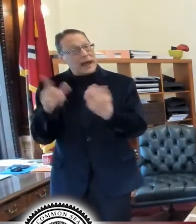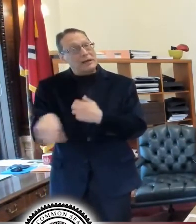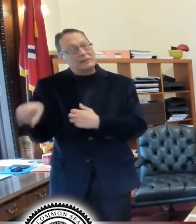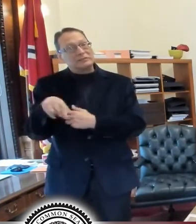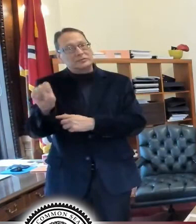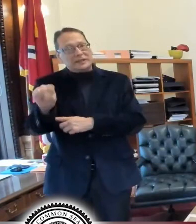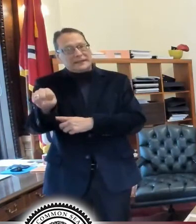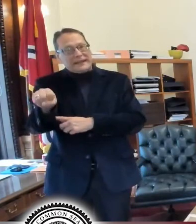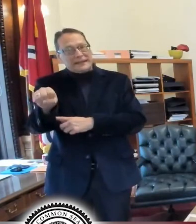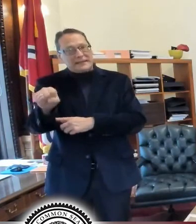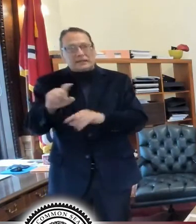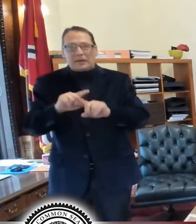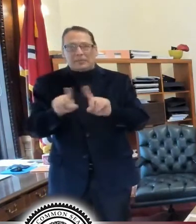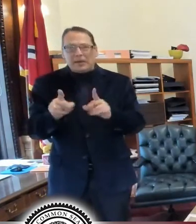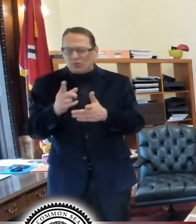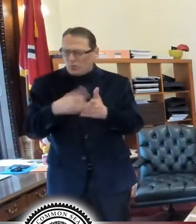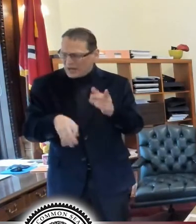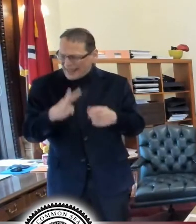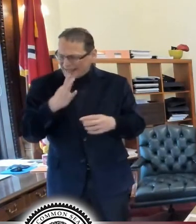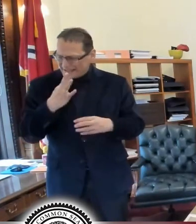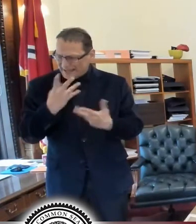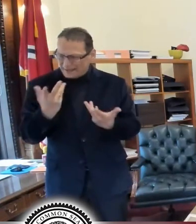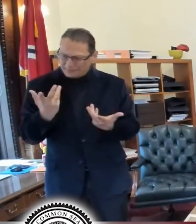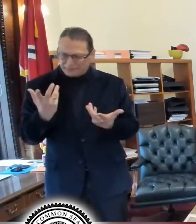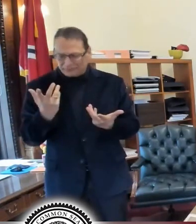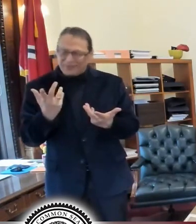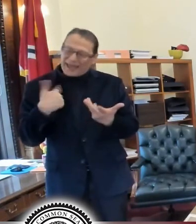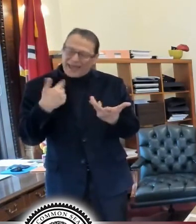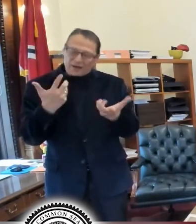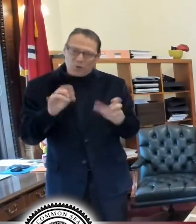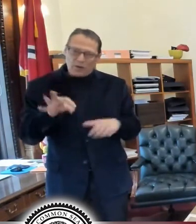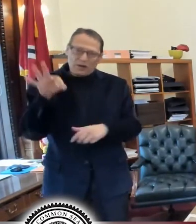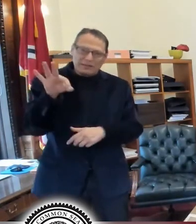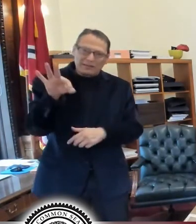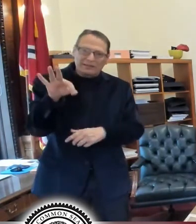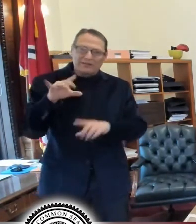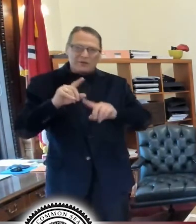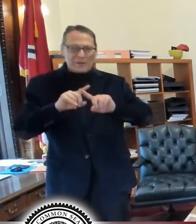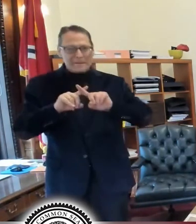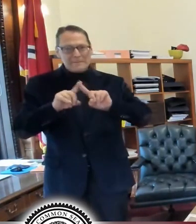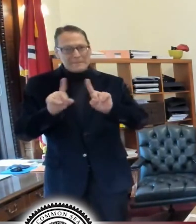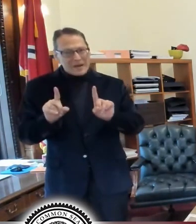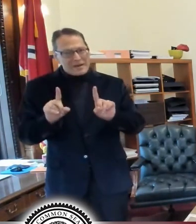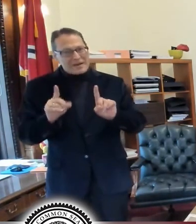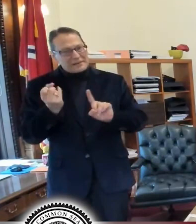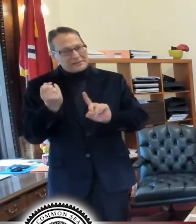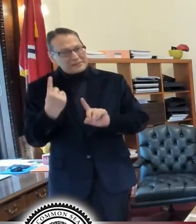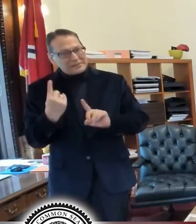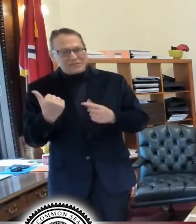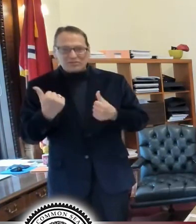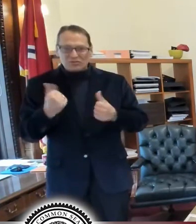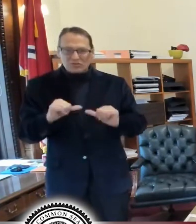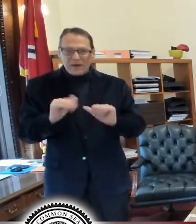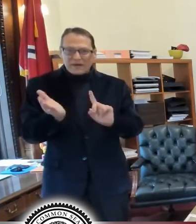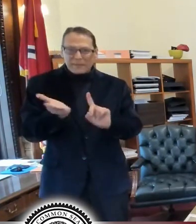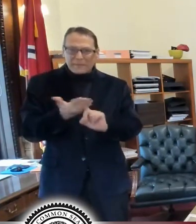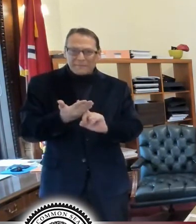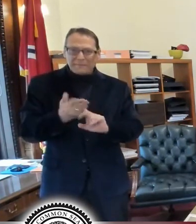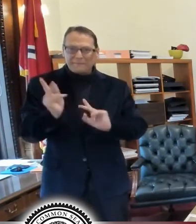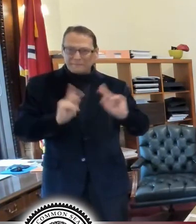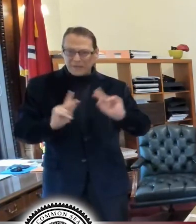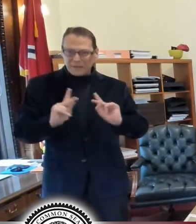this is a bit like, uh, what do they say, talking to the choir here, but, um, trying to get folks to really